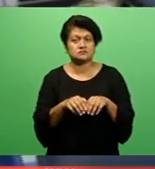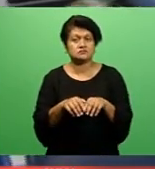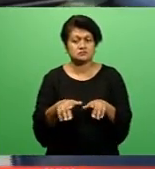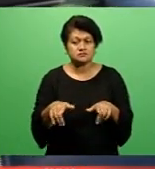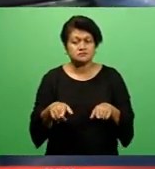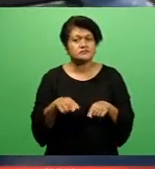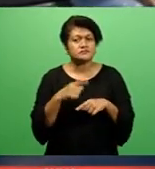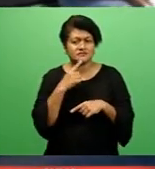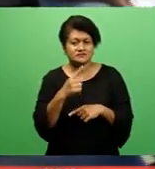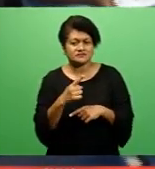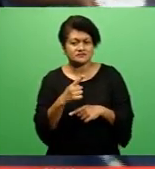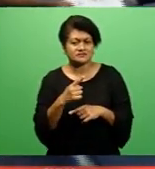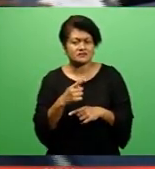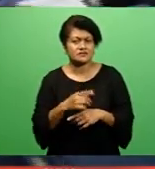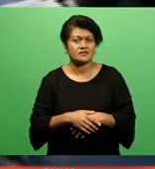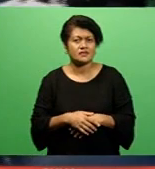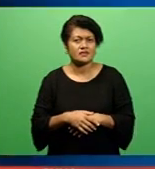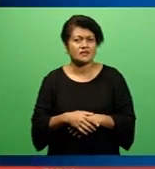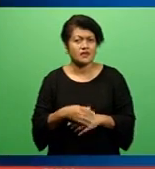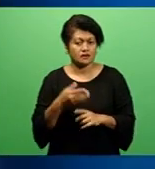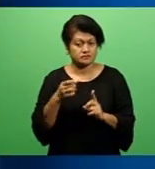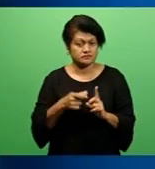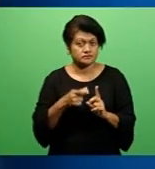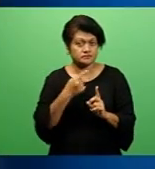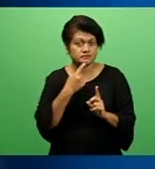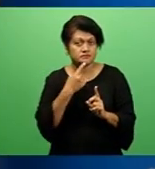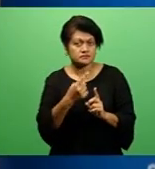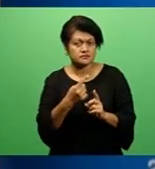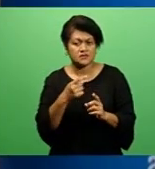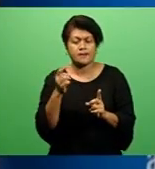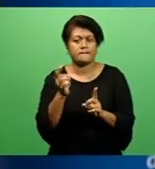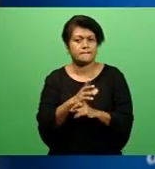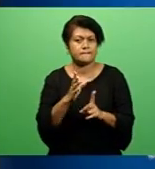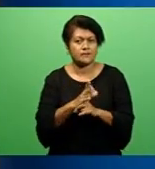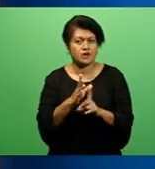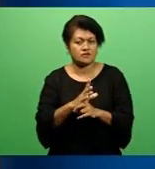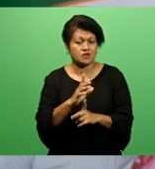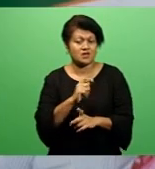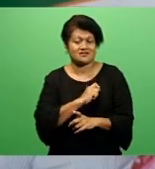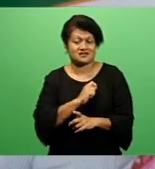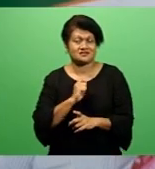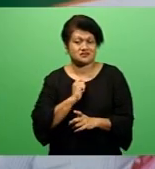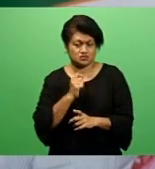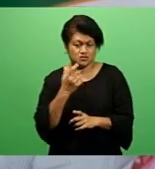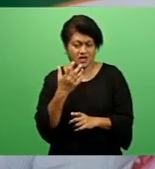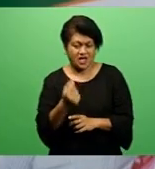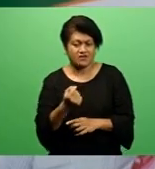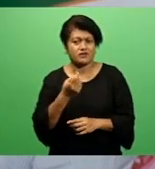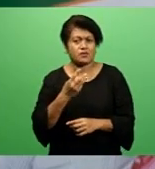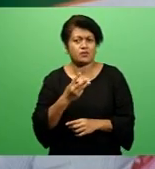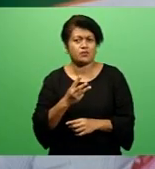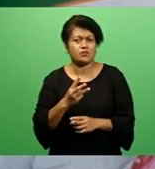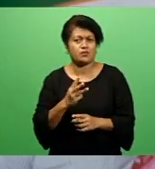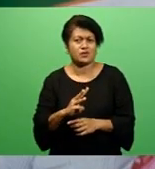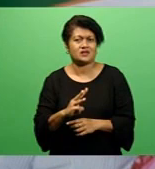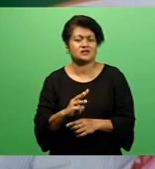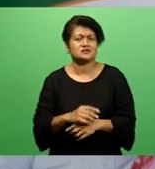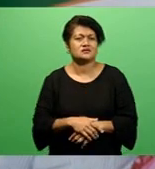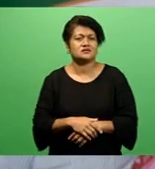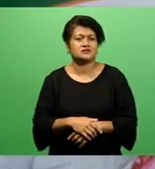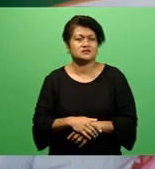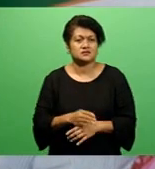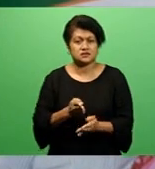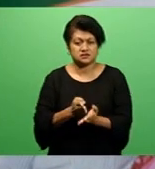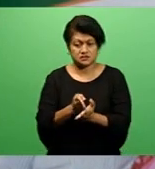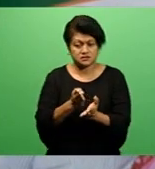Executive Antonio Takala says it's important for their trustee to have a will. A service that we provide where people would